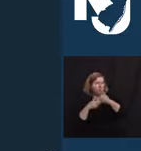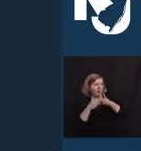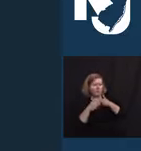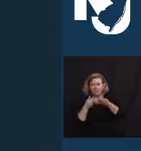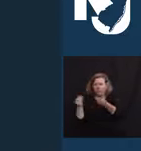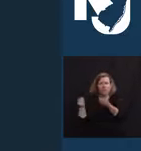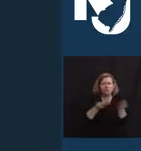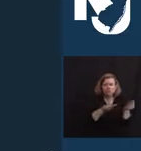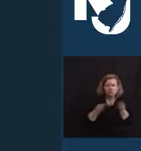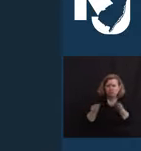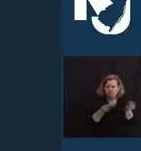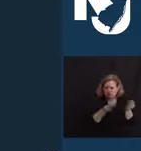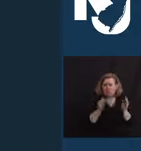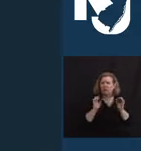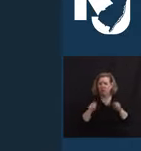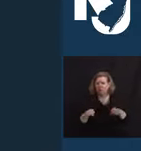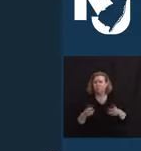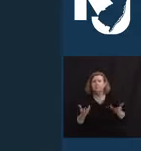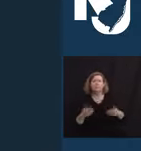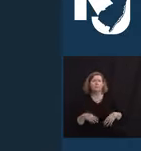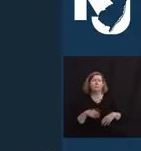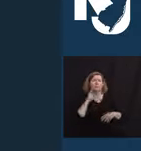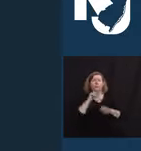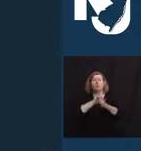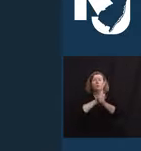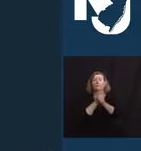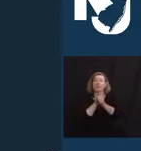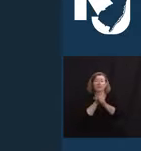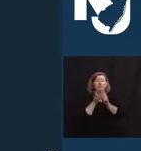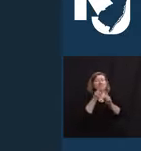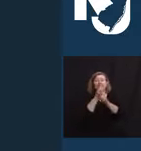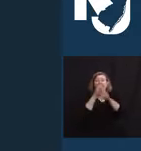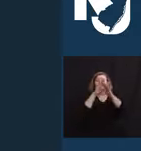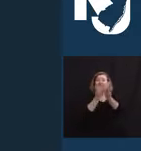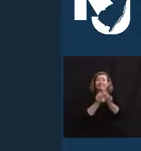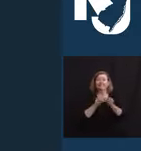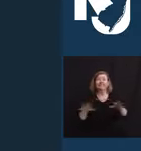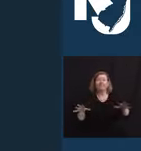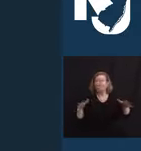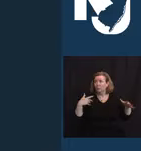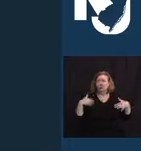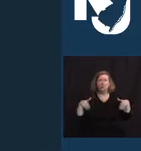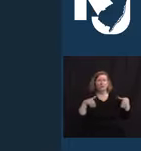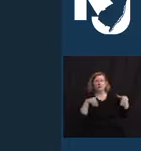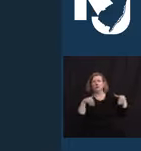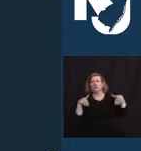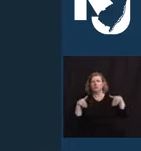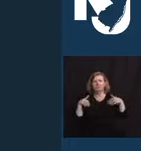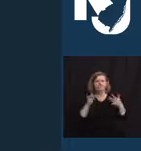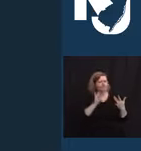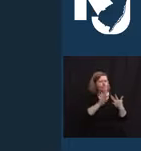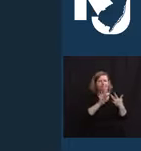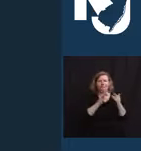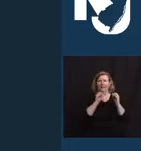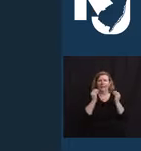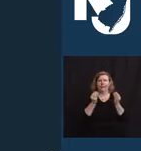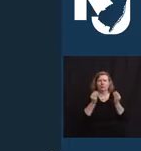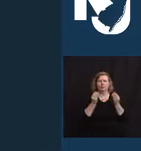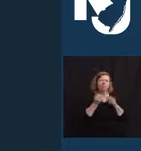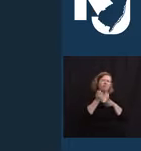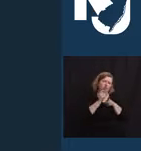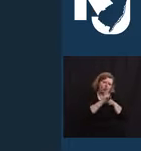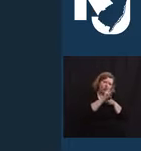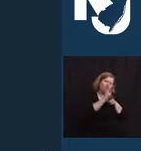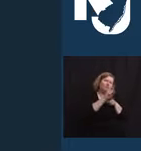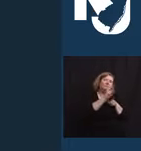Once the pandemic took hold, these essential volunteers continue to maintain their connections with residents and families, even